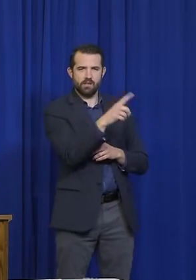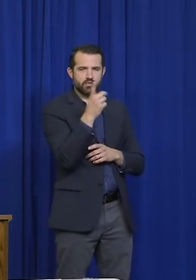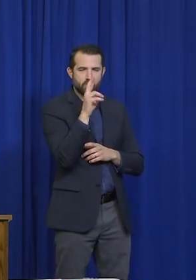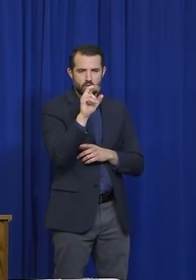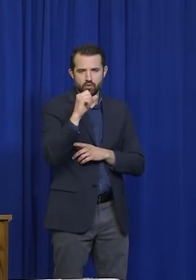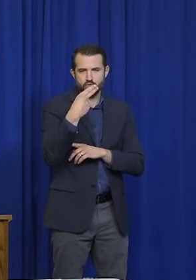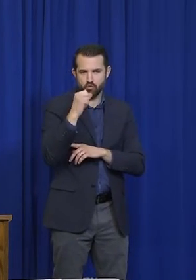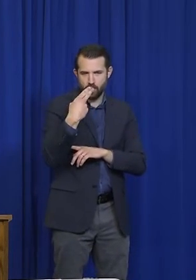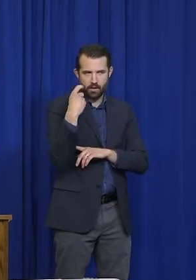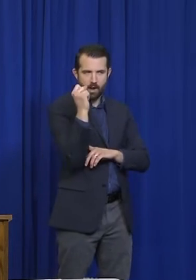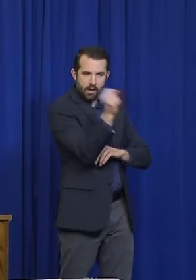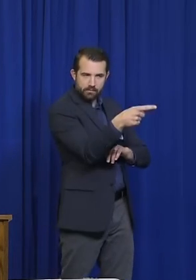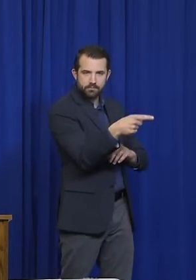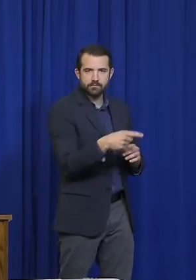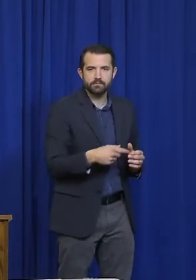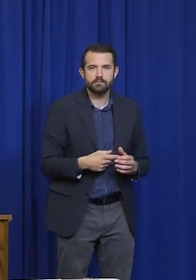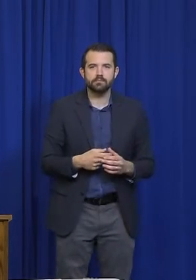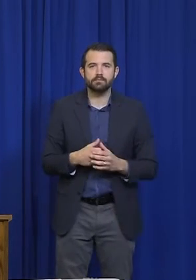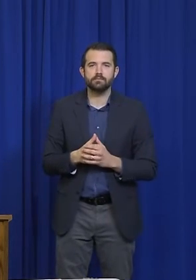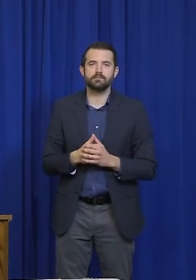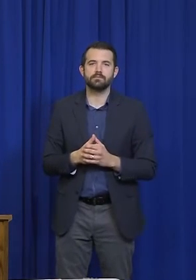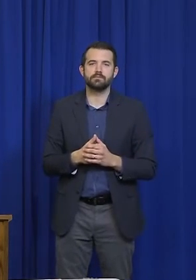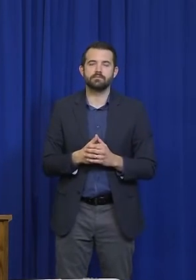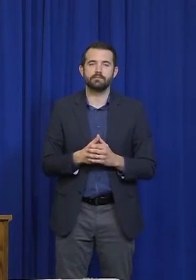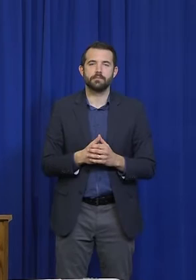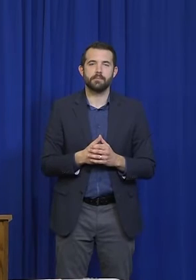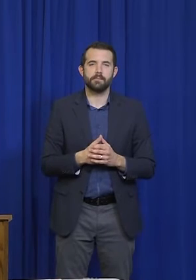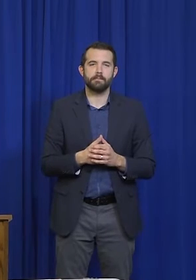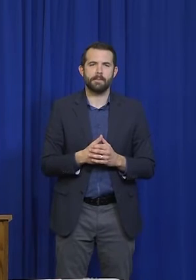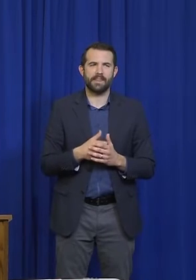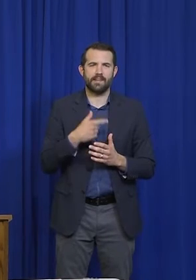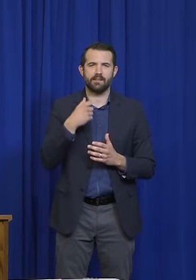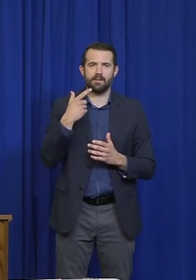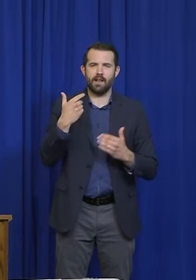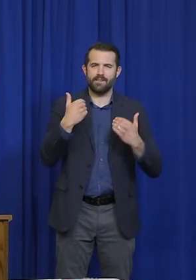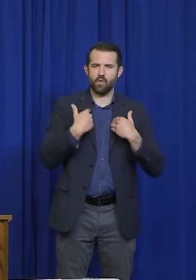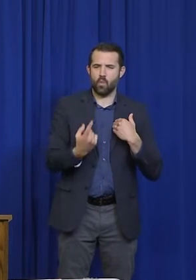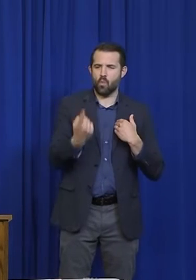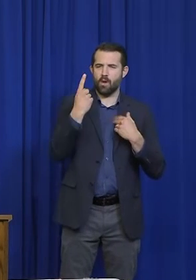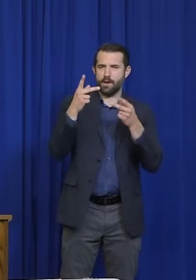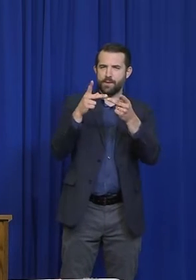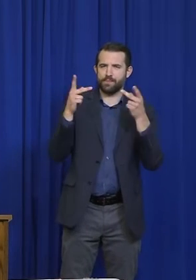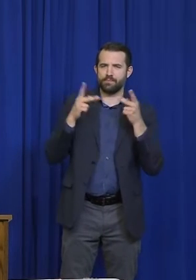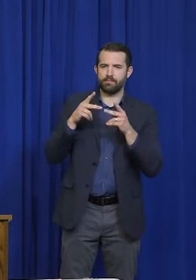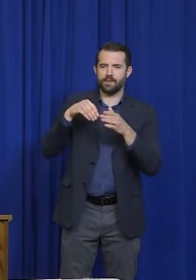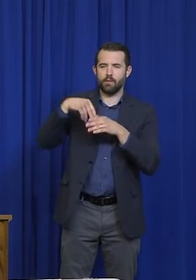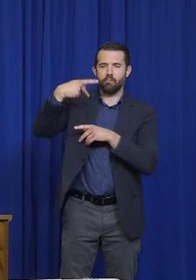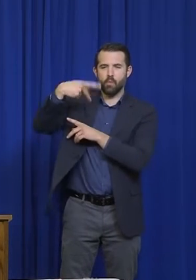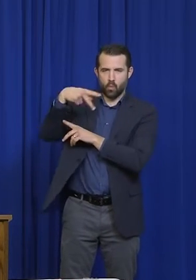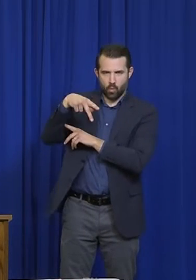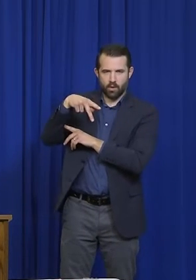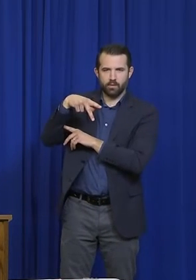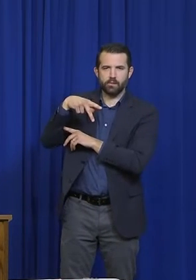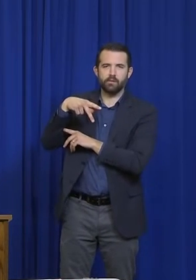is there is a facility in Portland, an urgent care facility that started, I don't, excuse me,